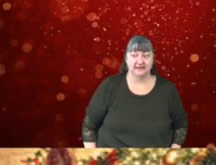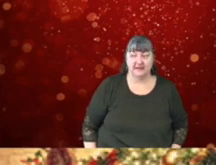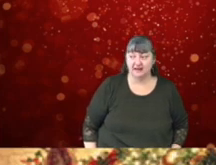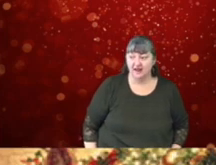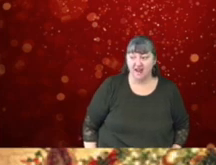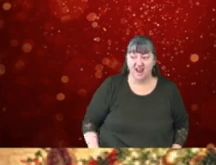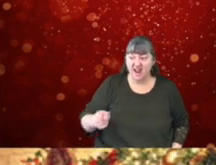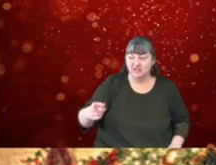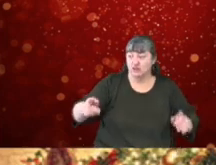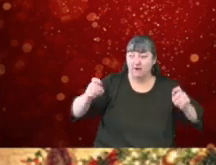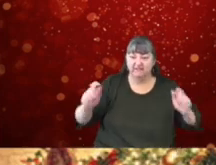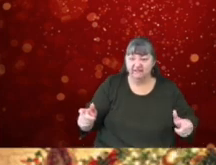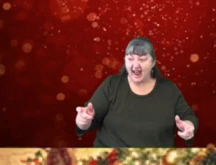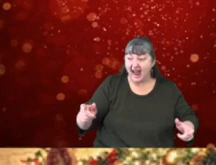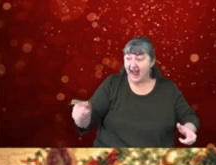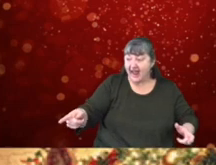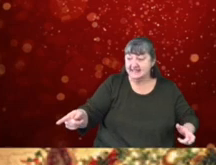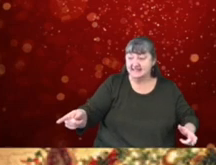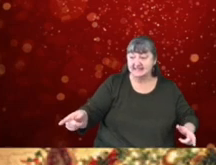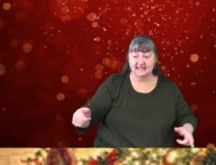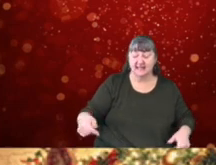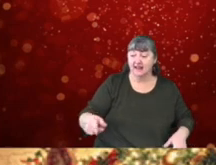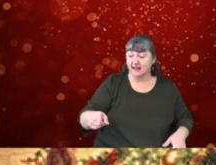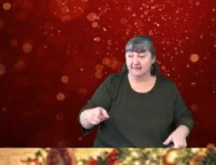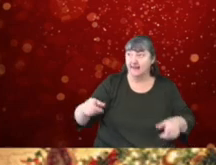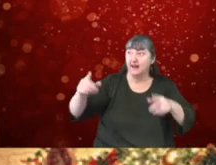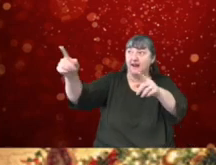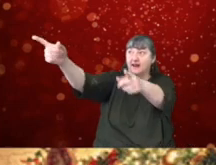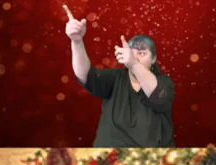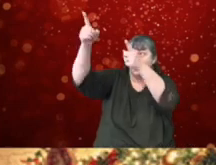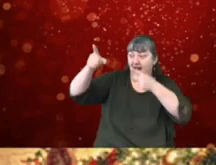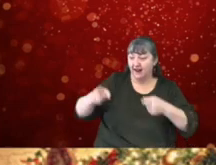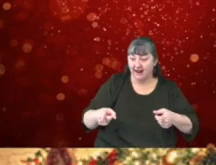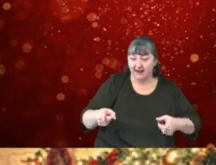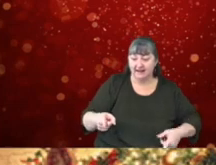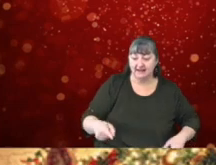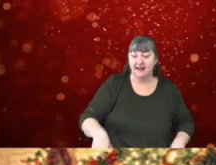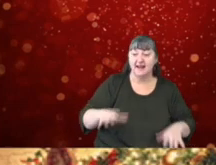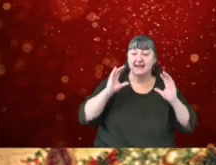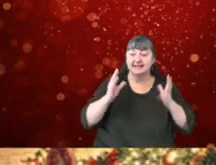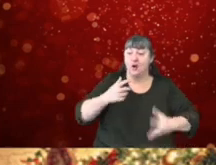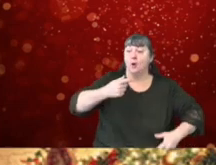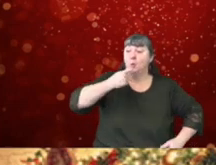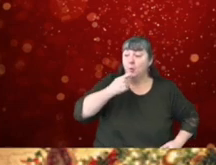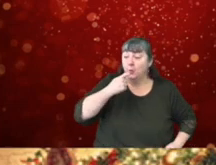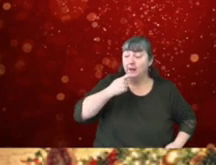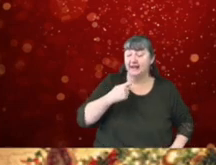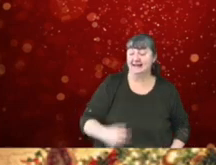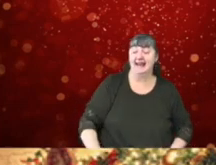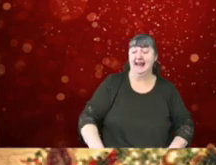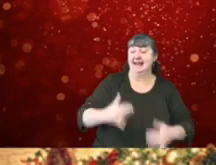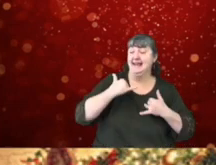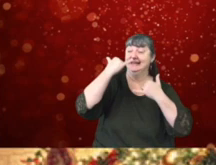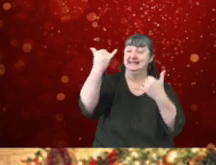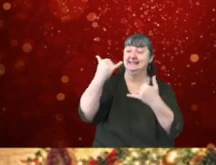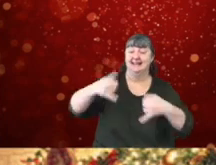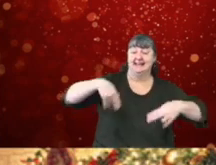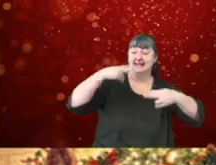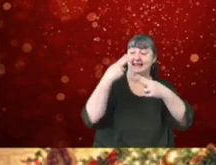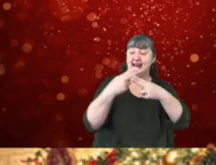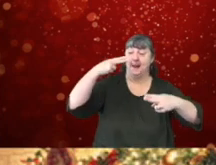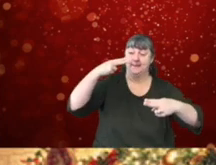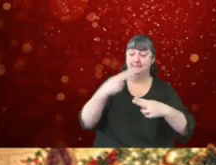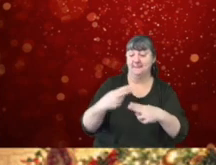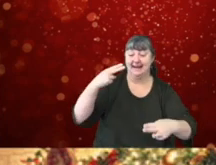More rapid than eagles his course they came, and he whistled and shouted and called them by